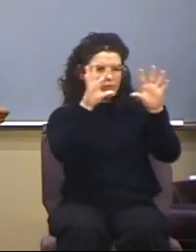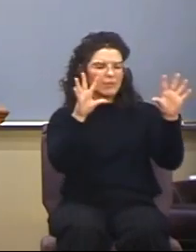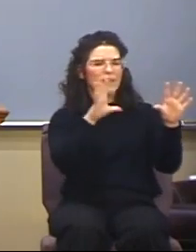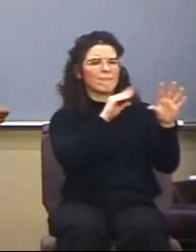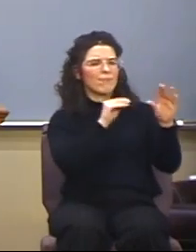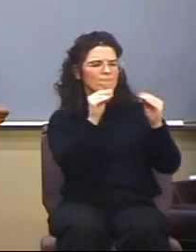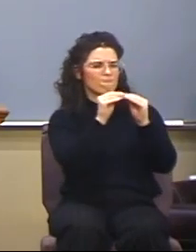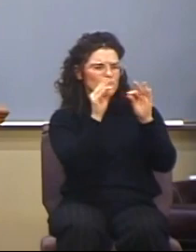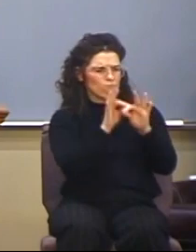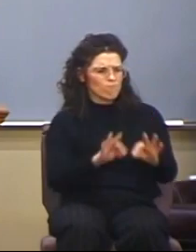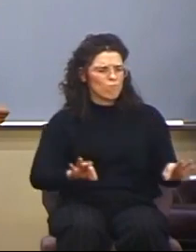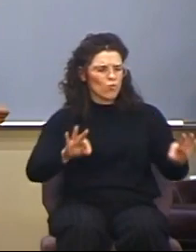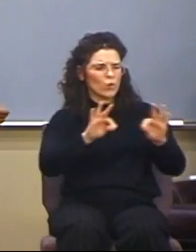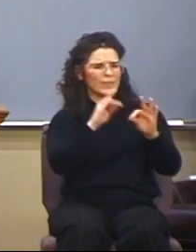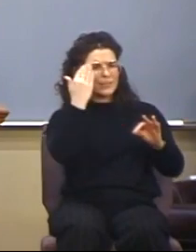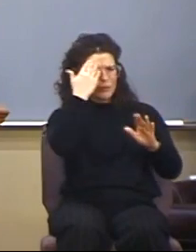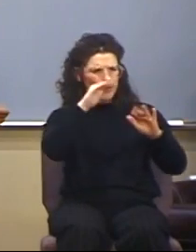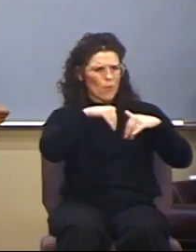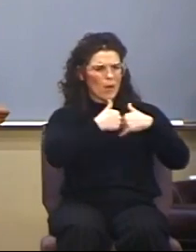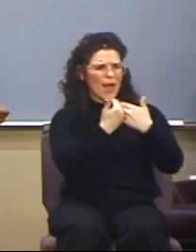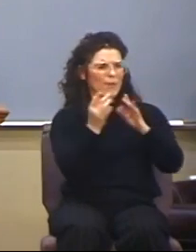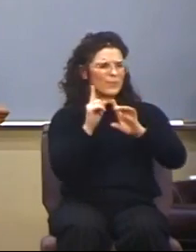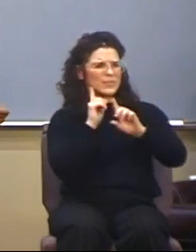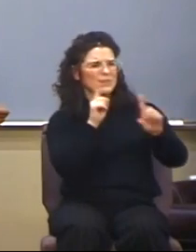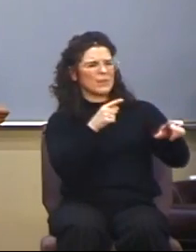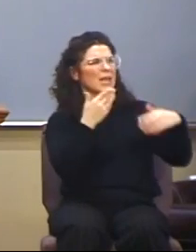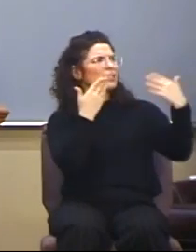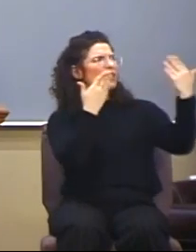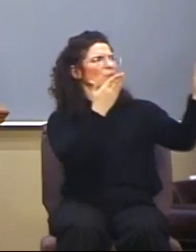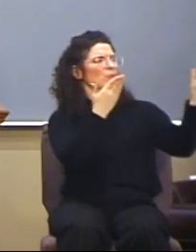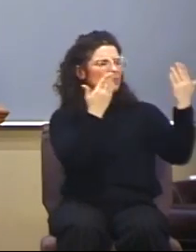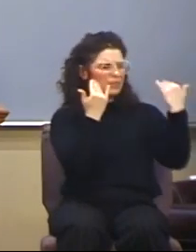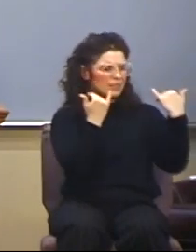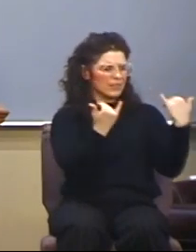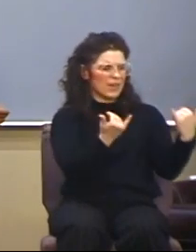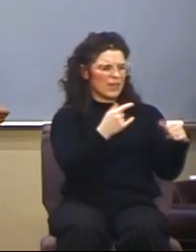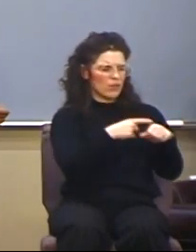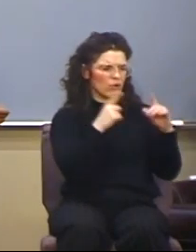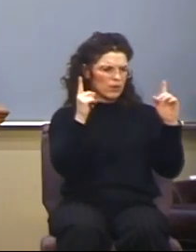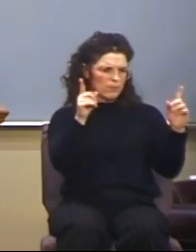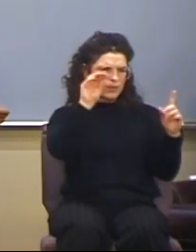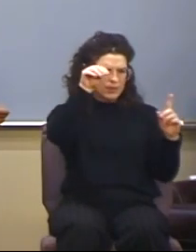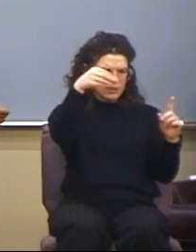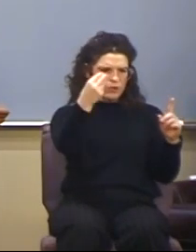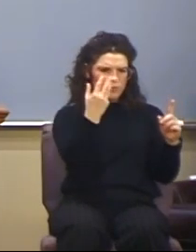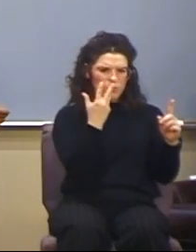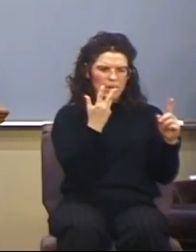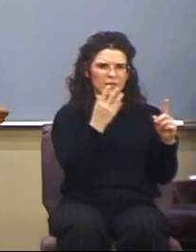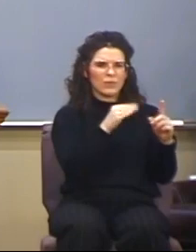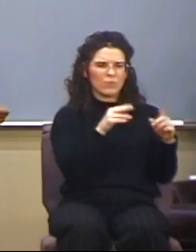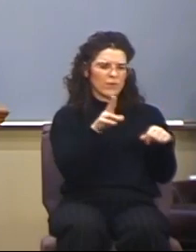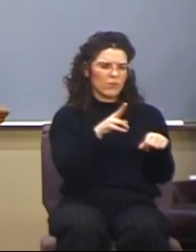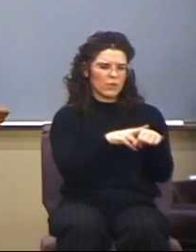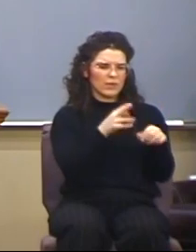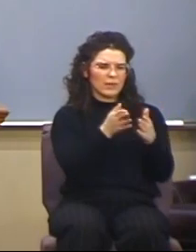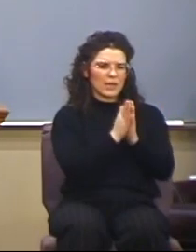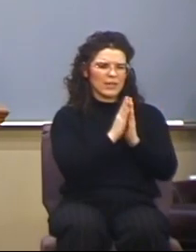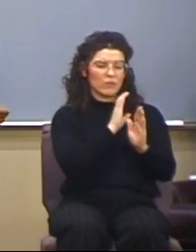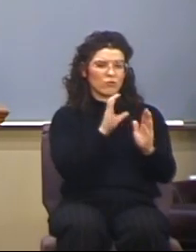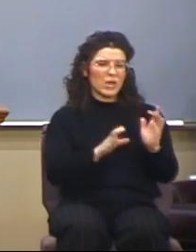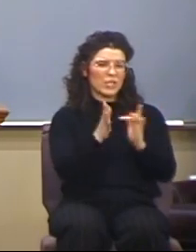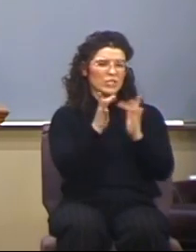we know how it is we're to respond to you today and the current dispensation of grace. And we, of course, ask in Christ Jesus'